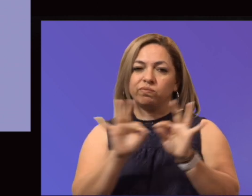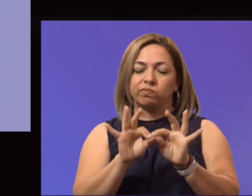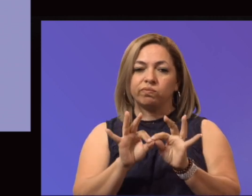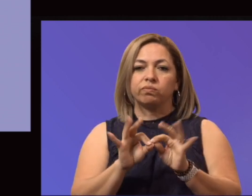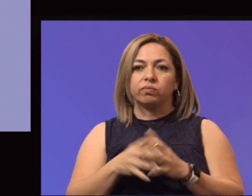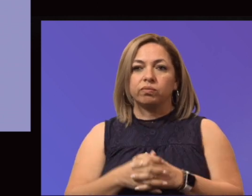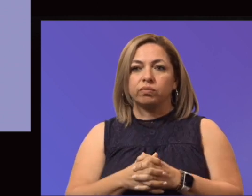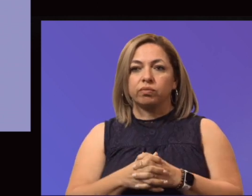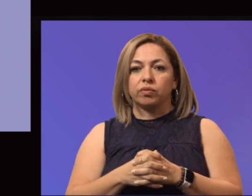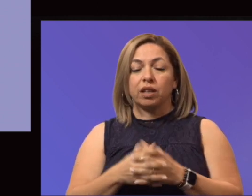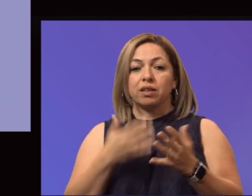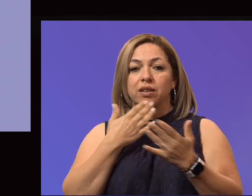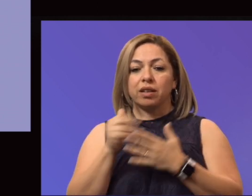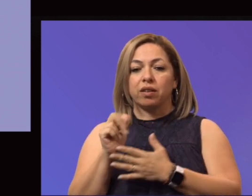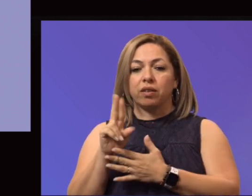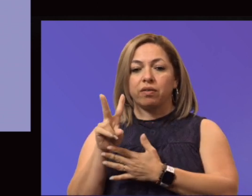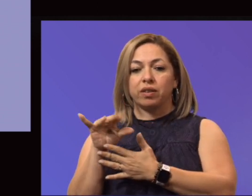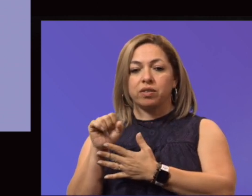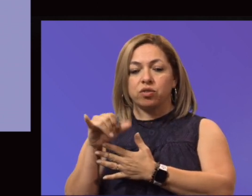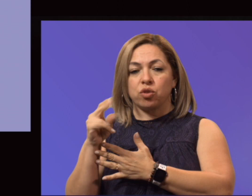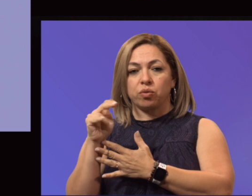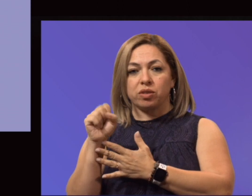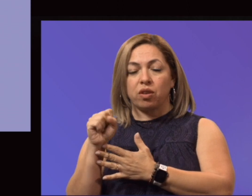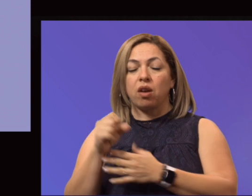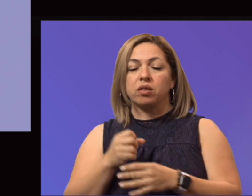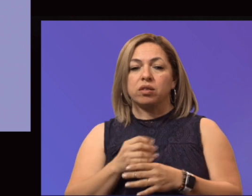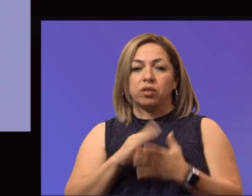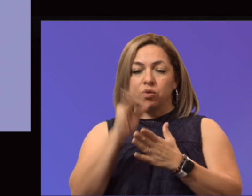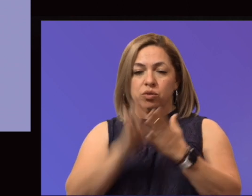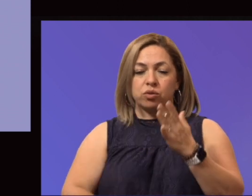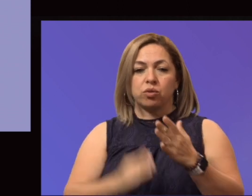I want to thank Arvis Jones and her team, our student leadership in Campus Life.